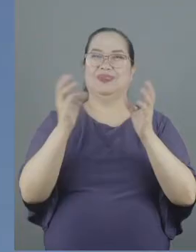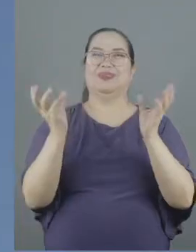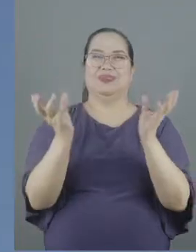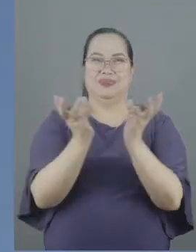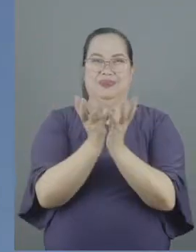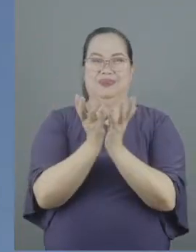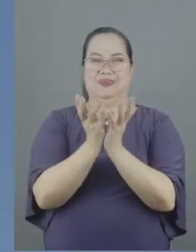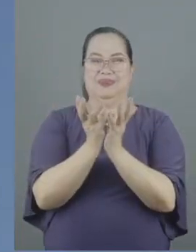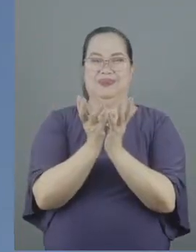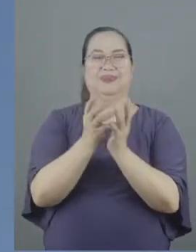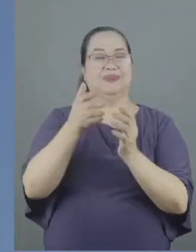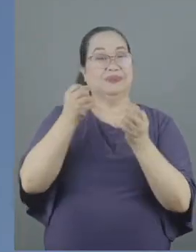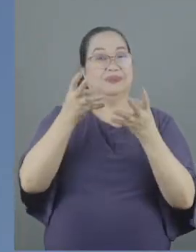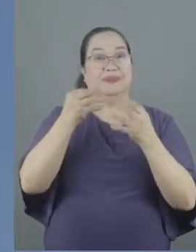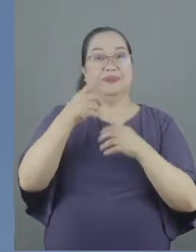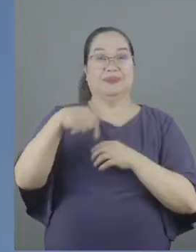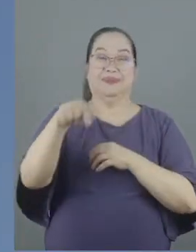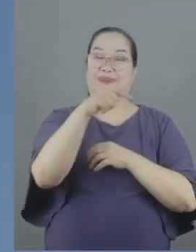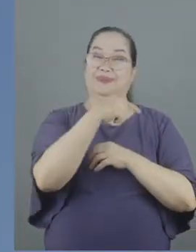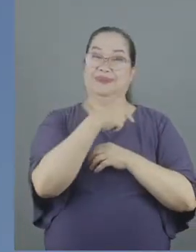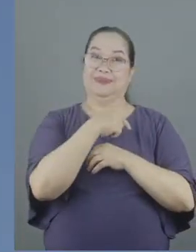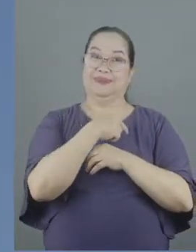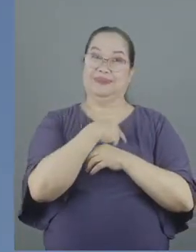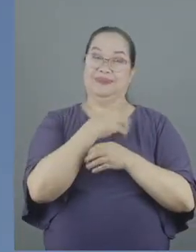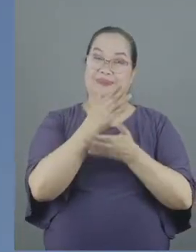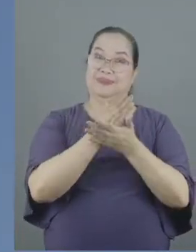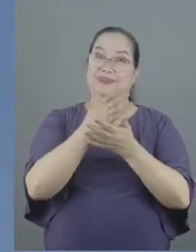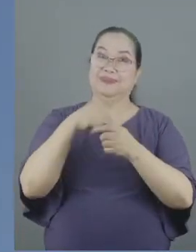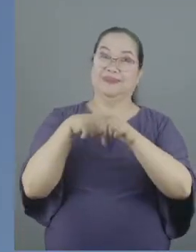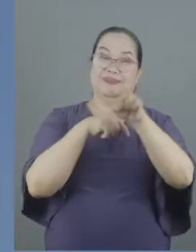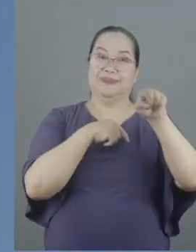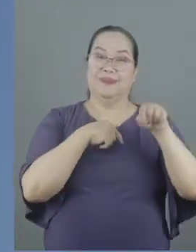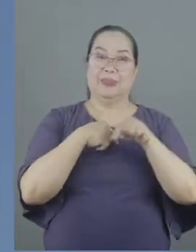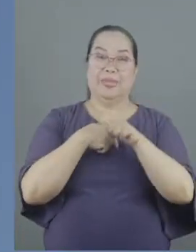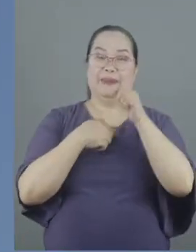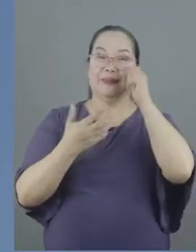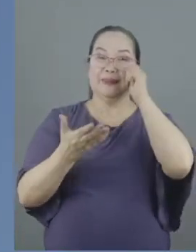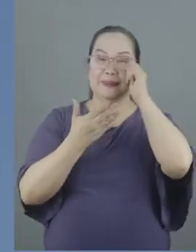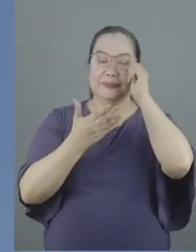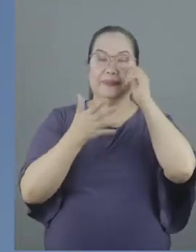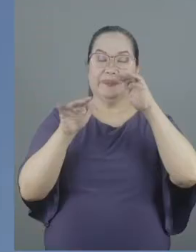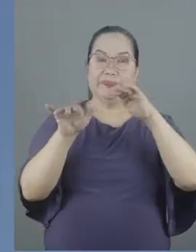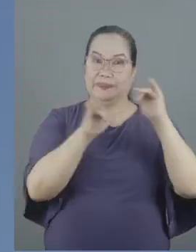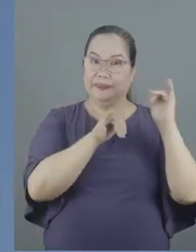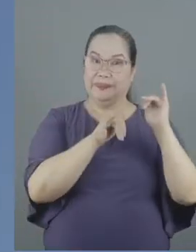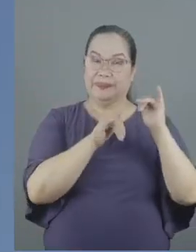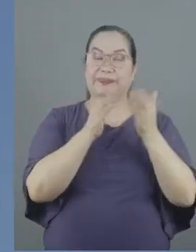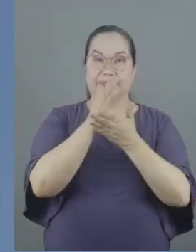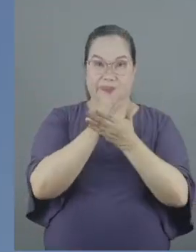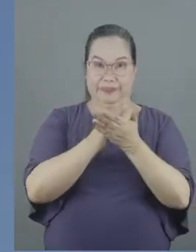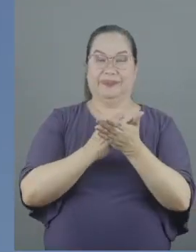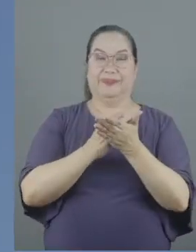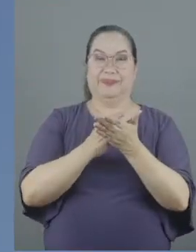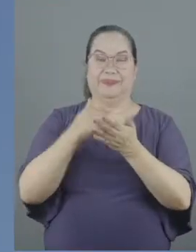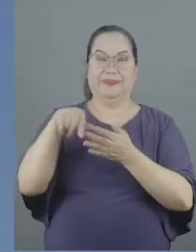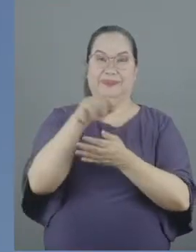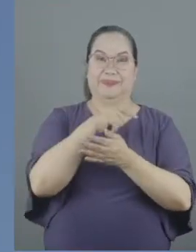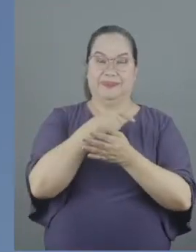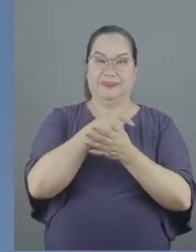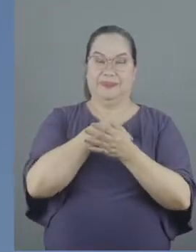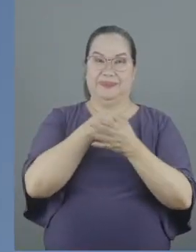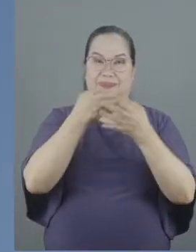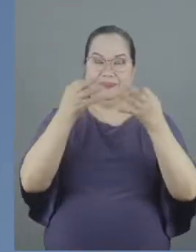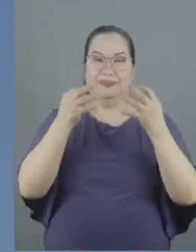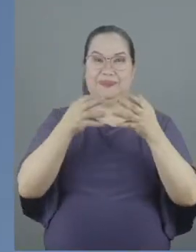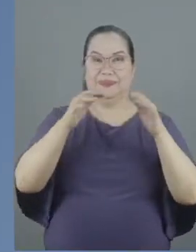A lot of us, some of us, may have left. Some of us are on the fence of